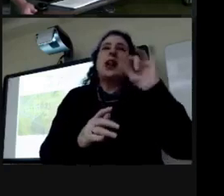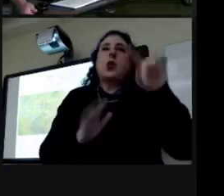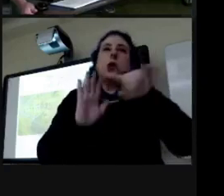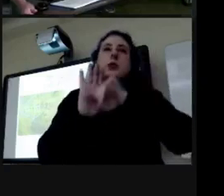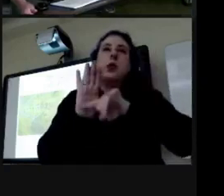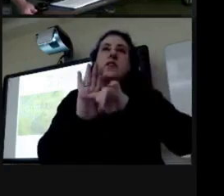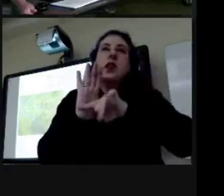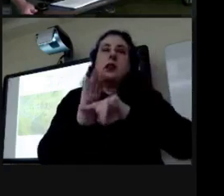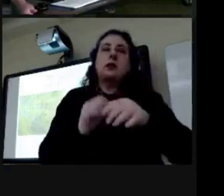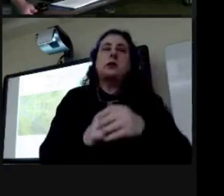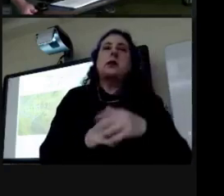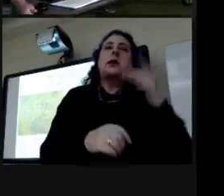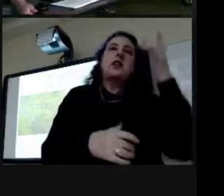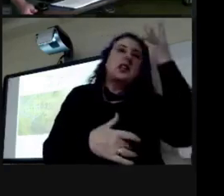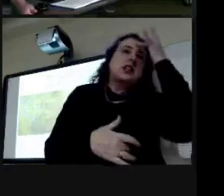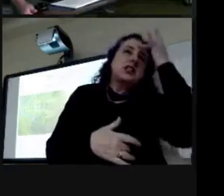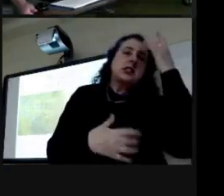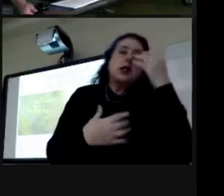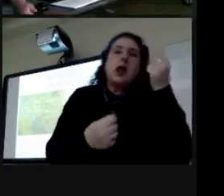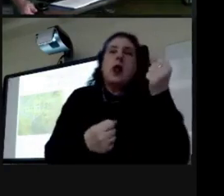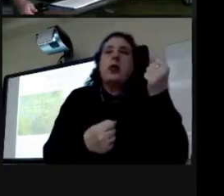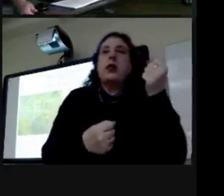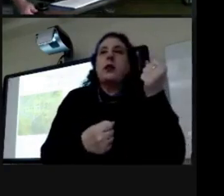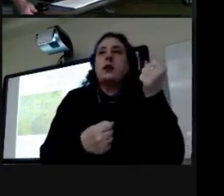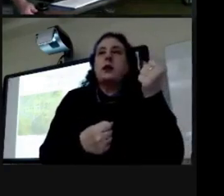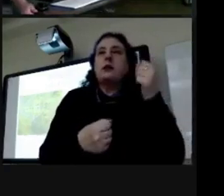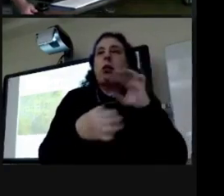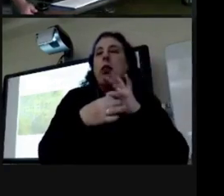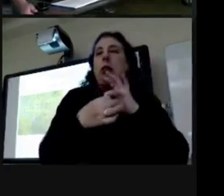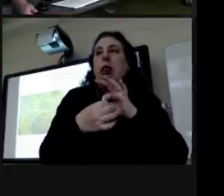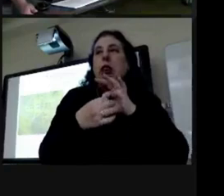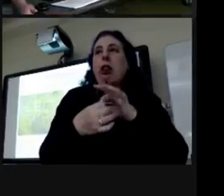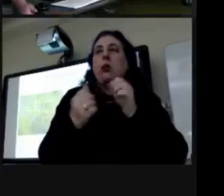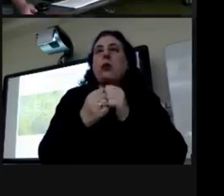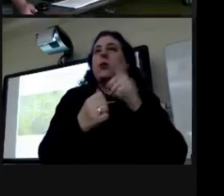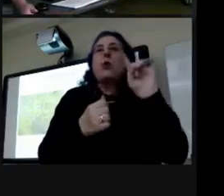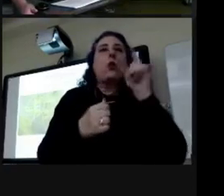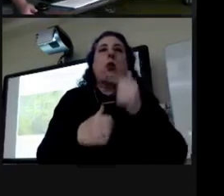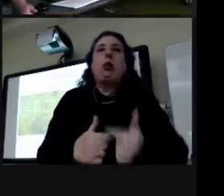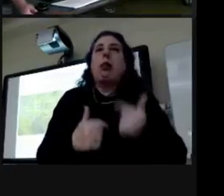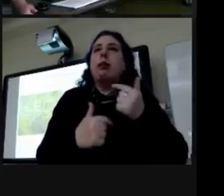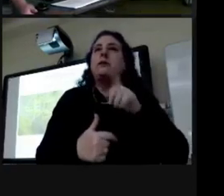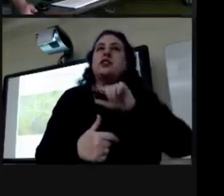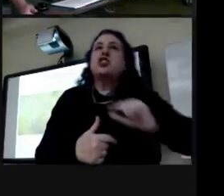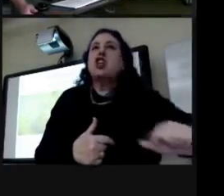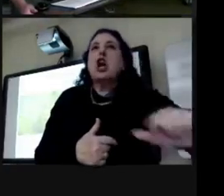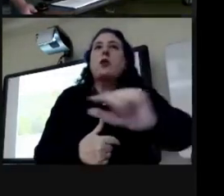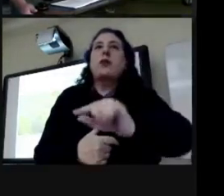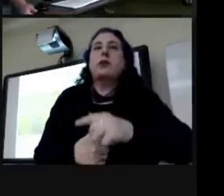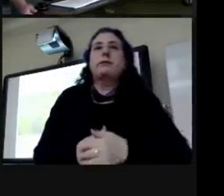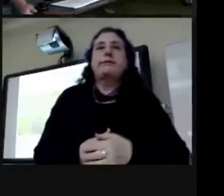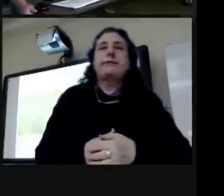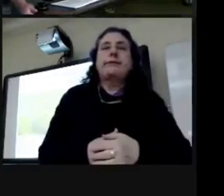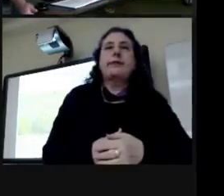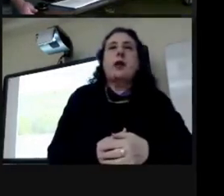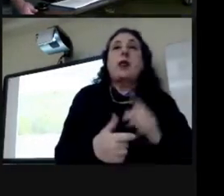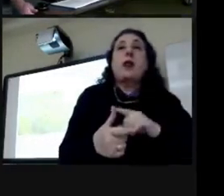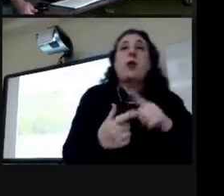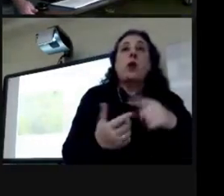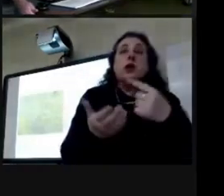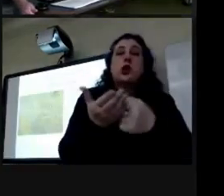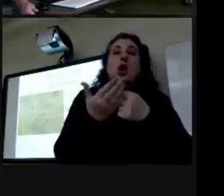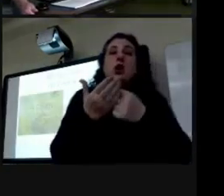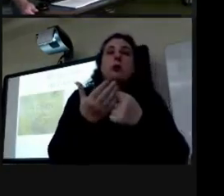because disease and health was intimately tied with geography and then i want to talk a little bit about um